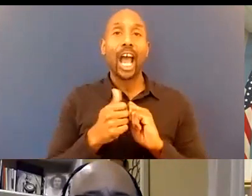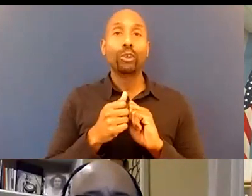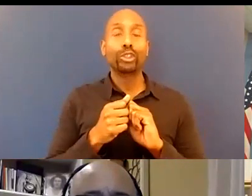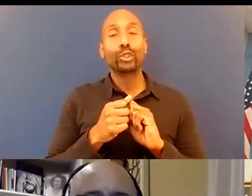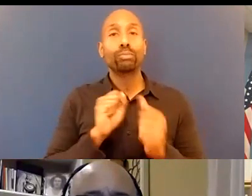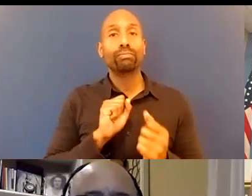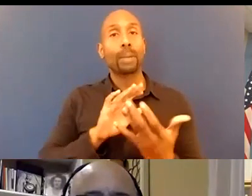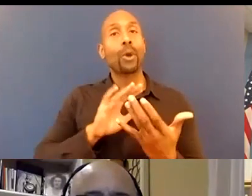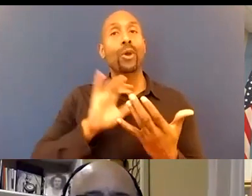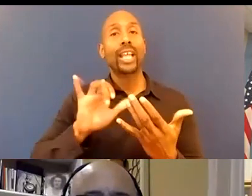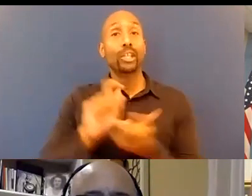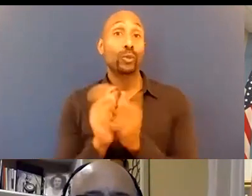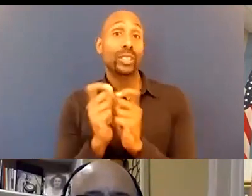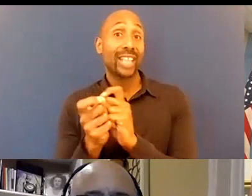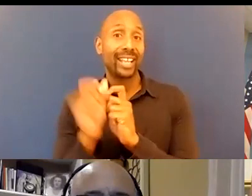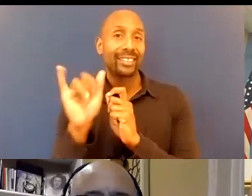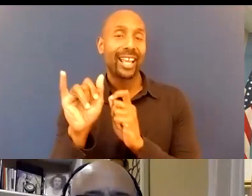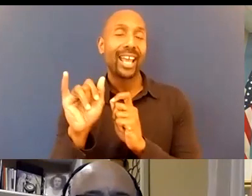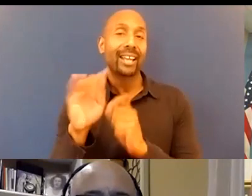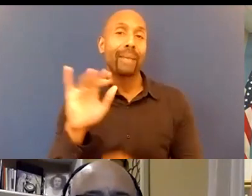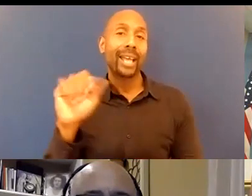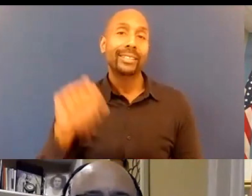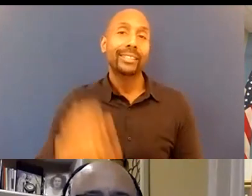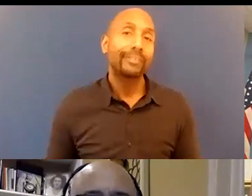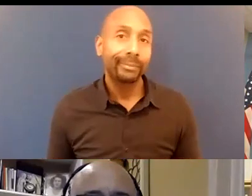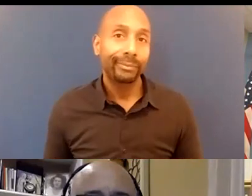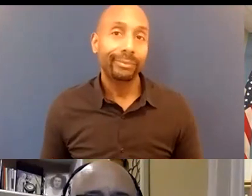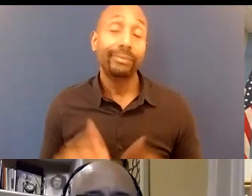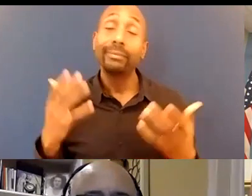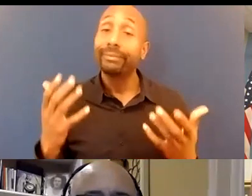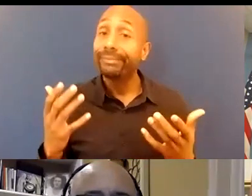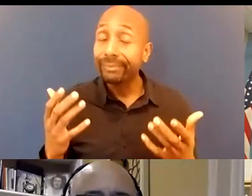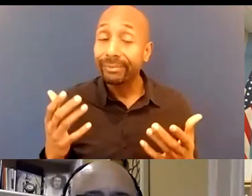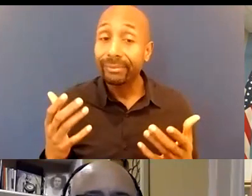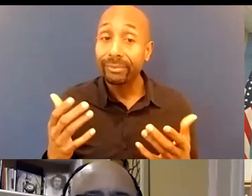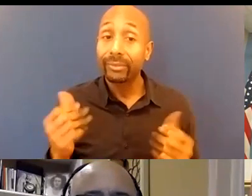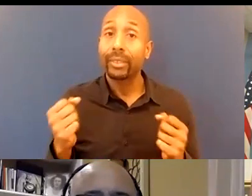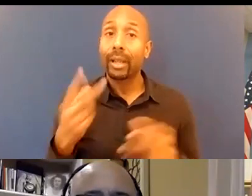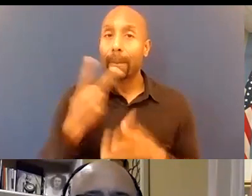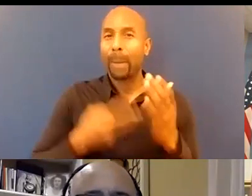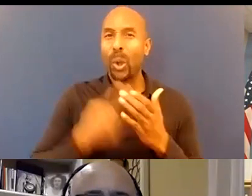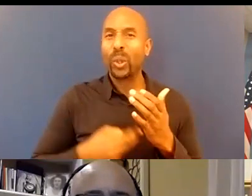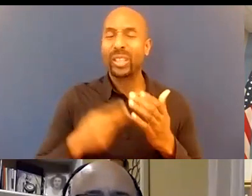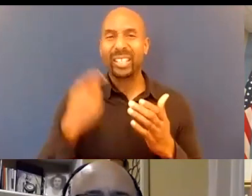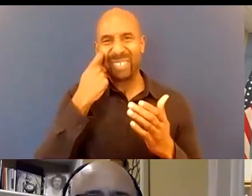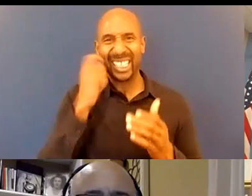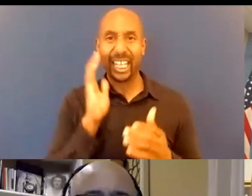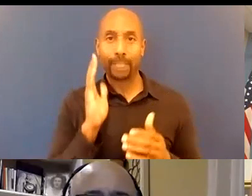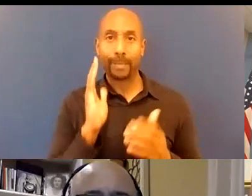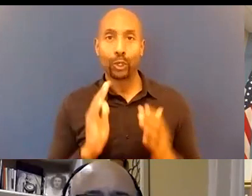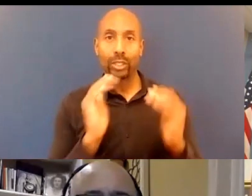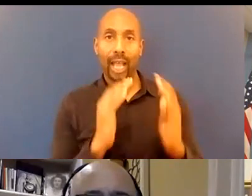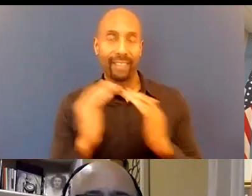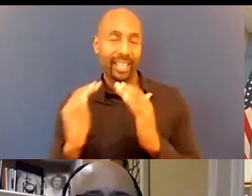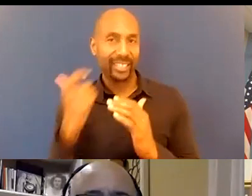change that because as both of my colleagues have already indicated it's not